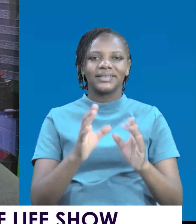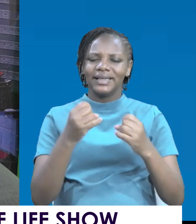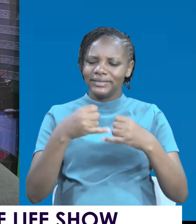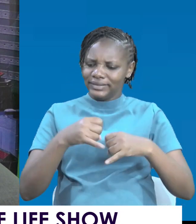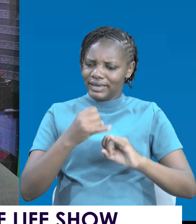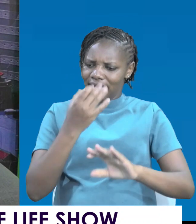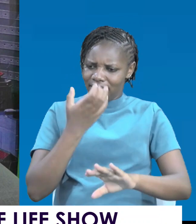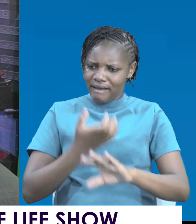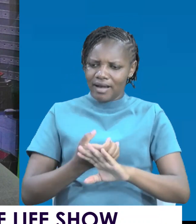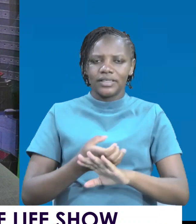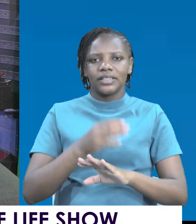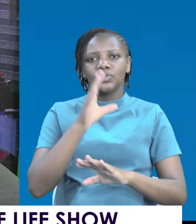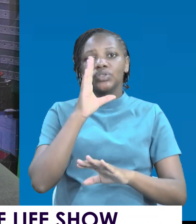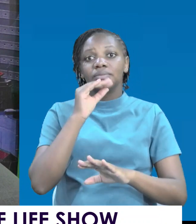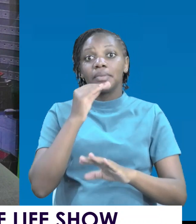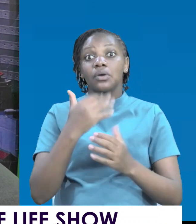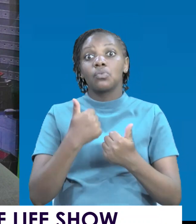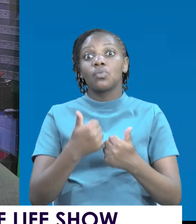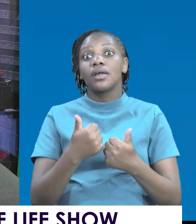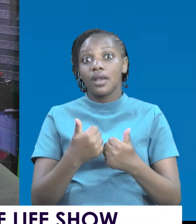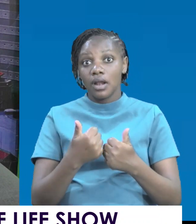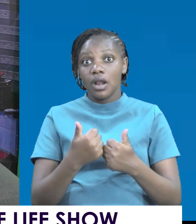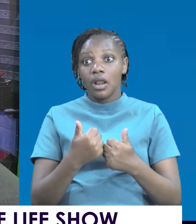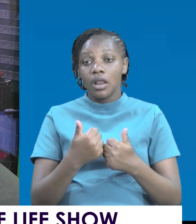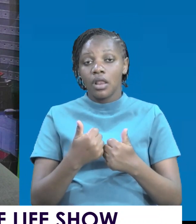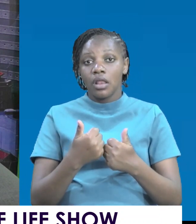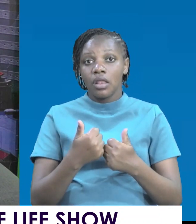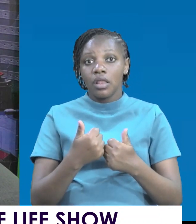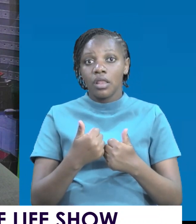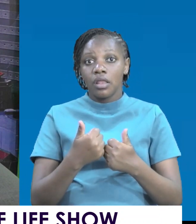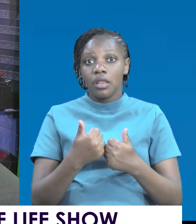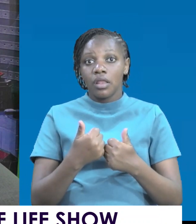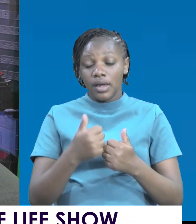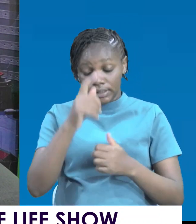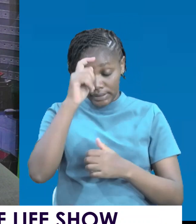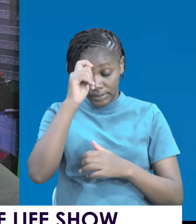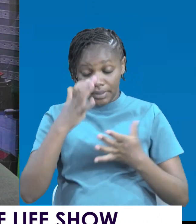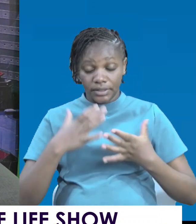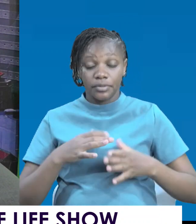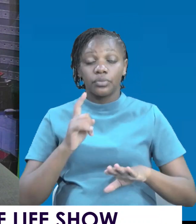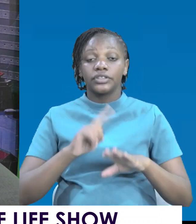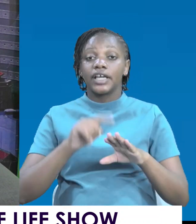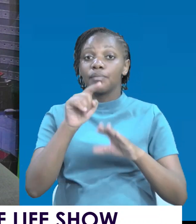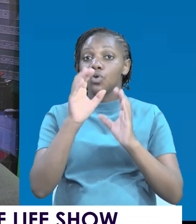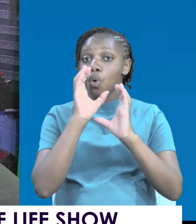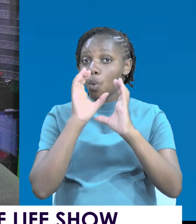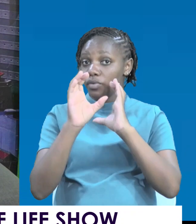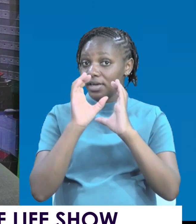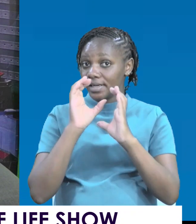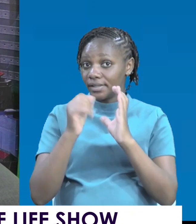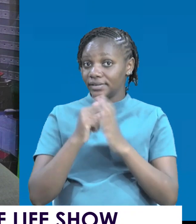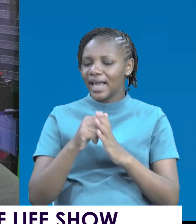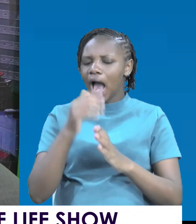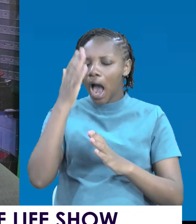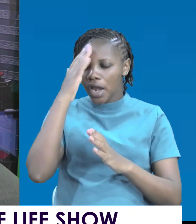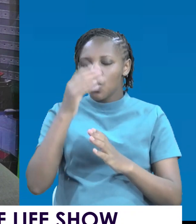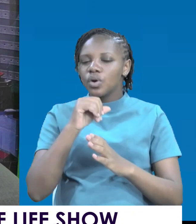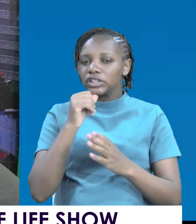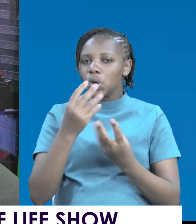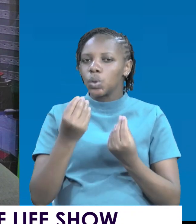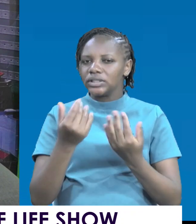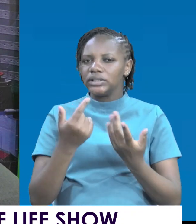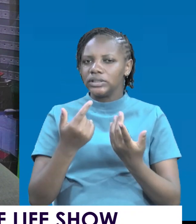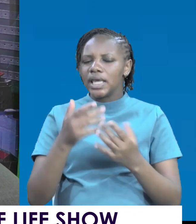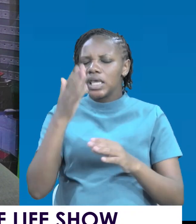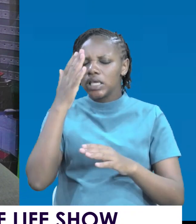tame your tongue as a leader. Try hard. It is not easy. It is a difficult task. But as I